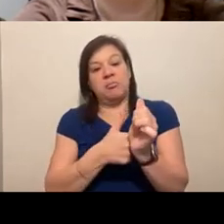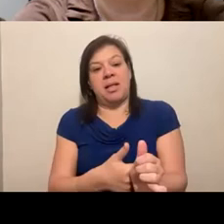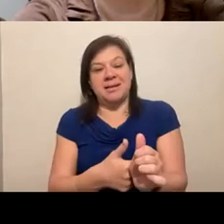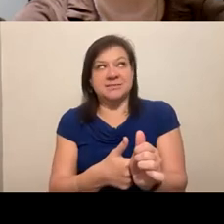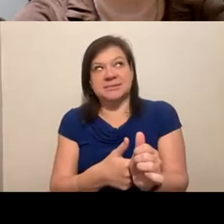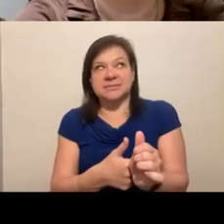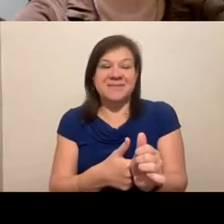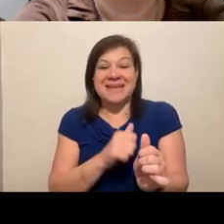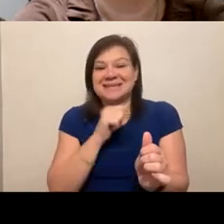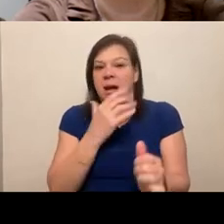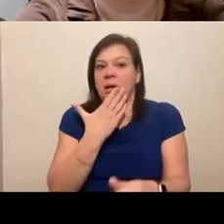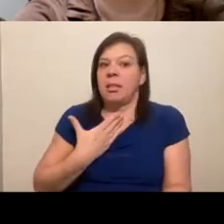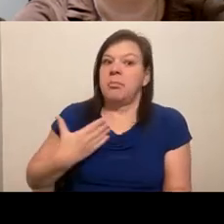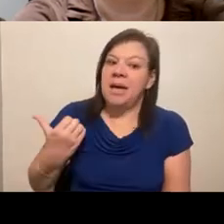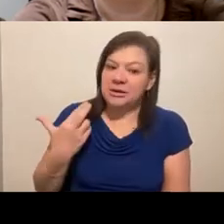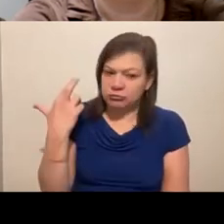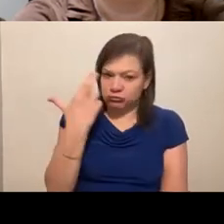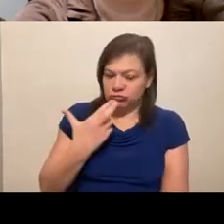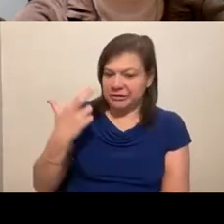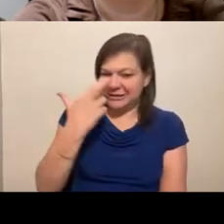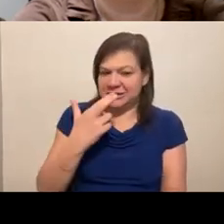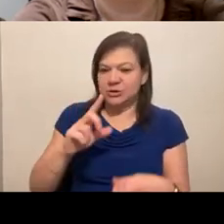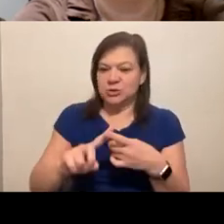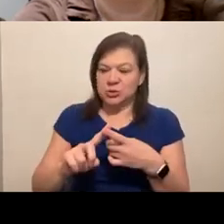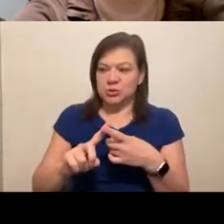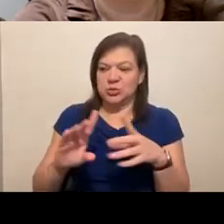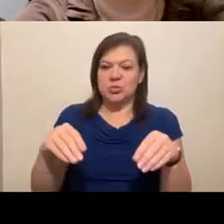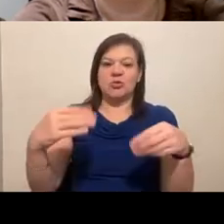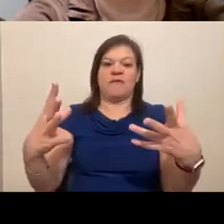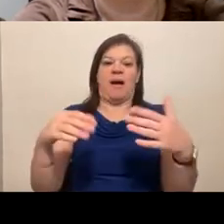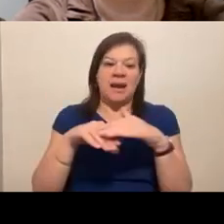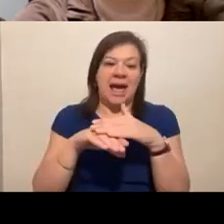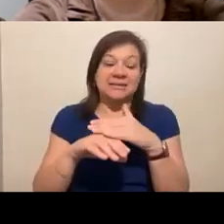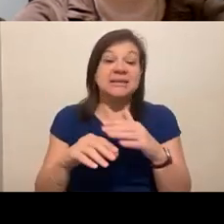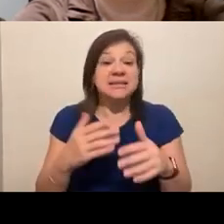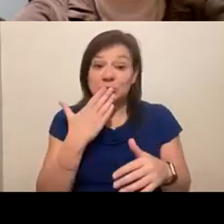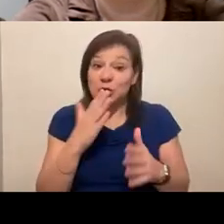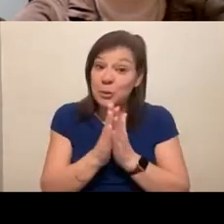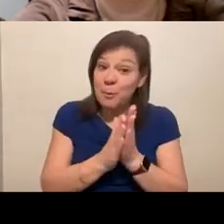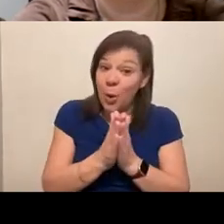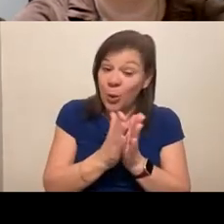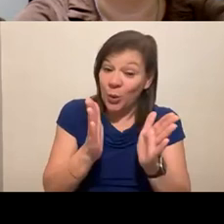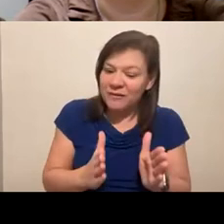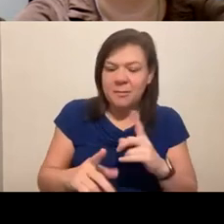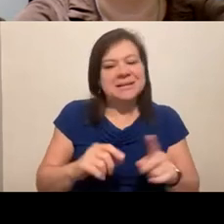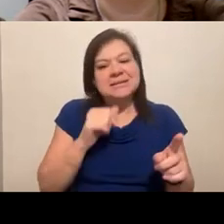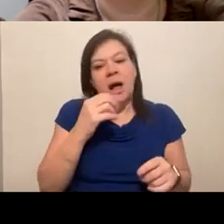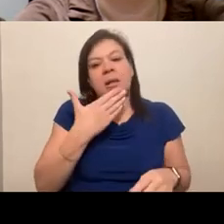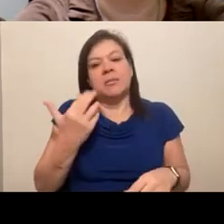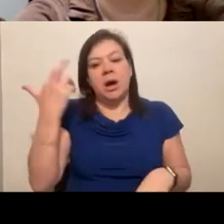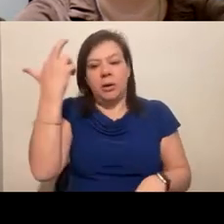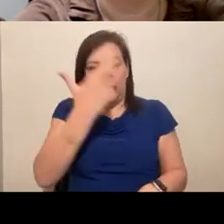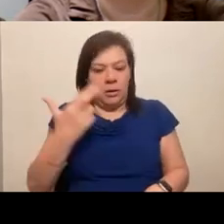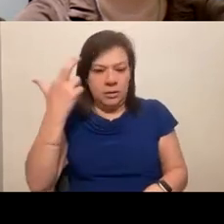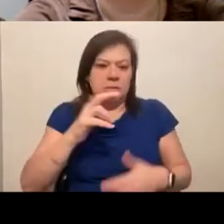best reason or the best. It can sometimes be a good motivator, but it's not necessarily the best reason to make things more